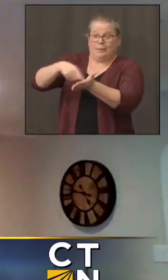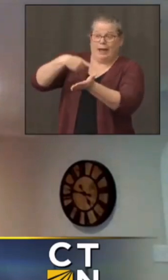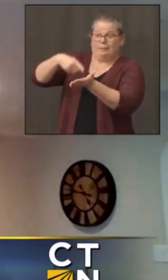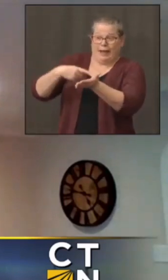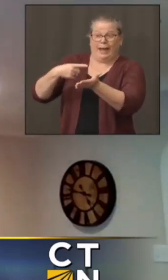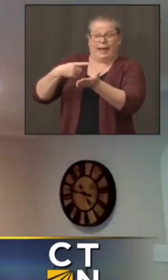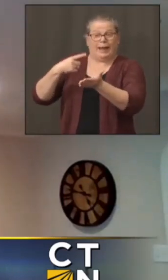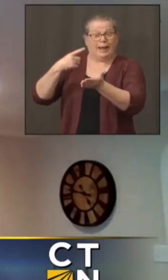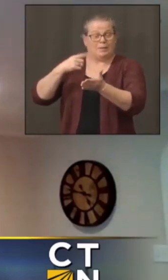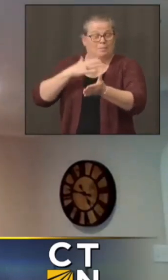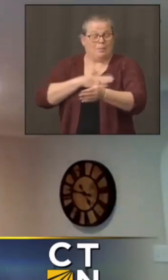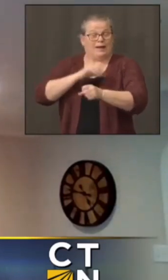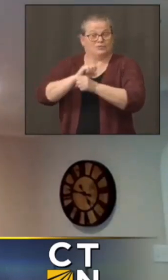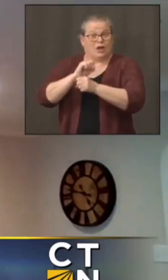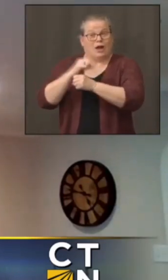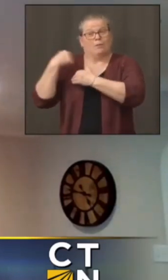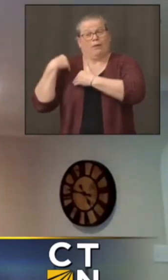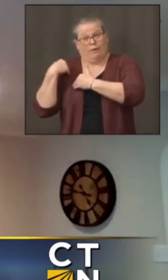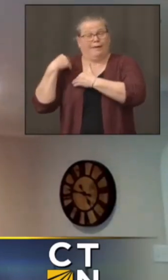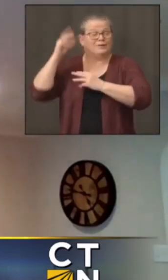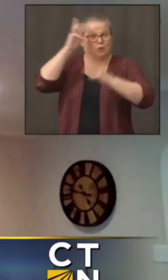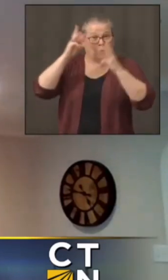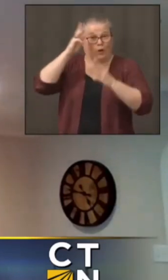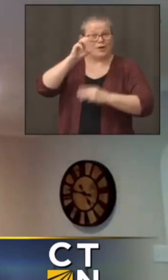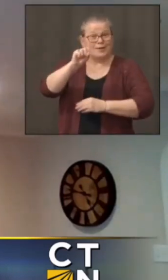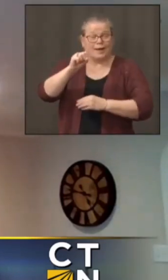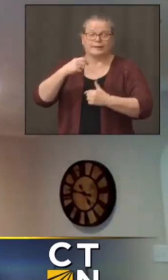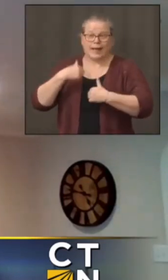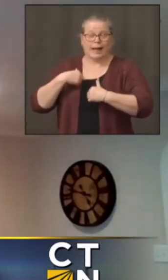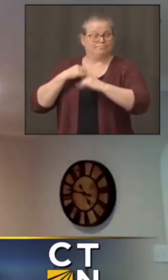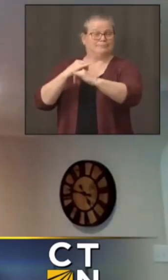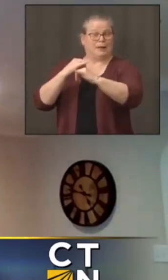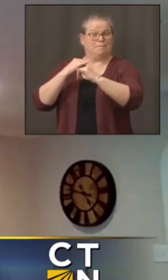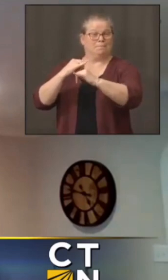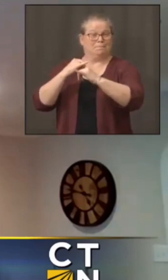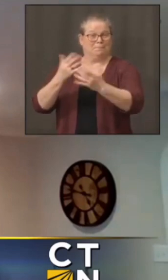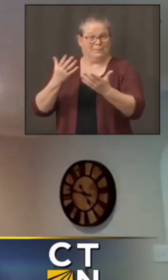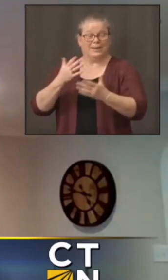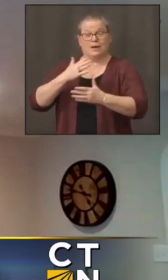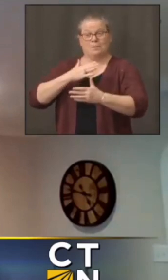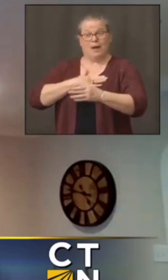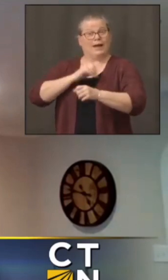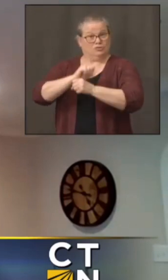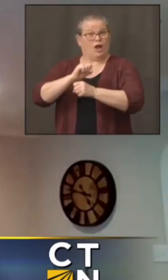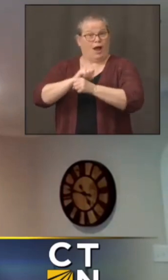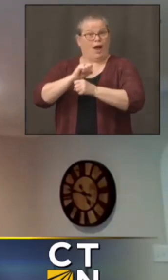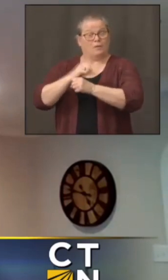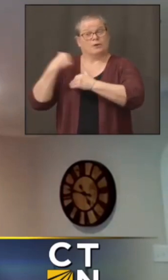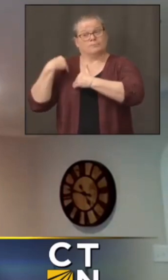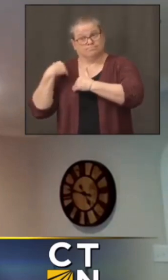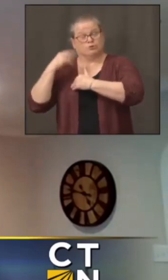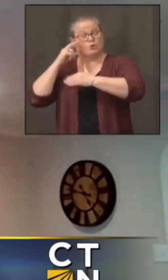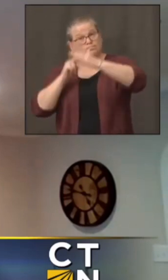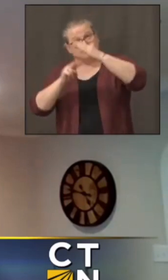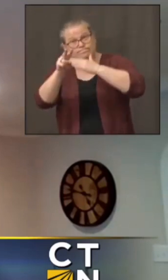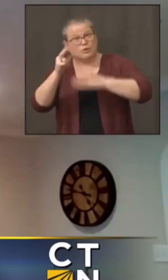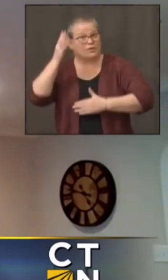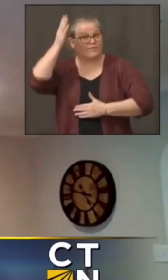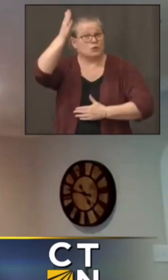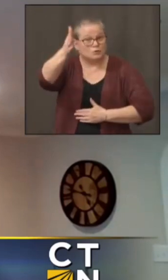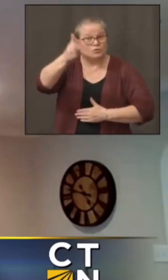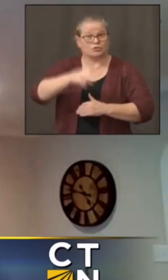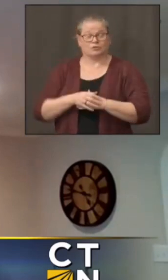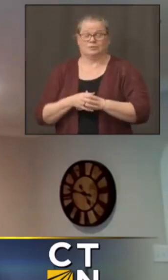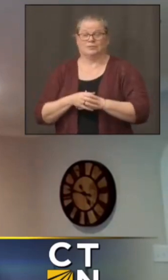my job to be thinking about the future. The reason that we wanted to